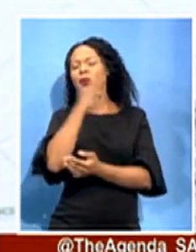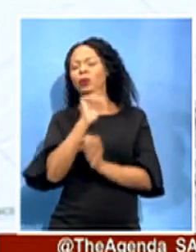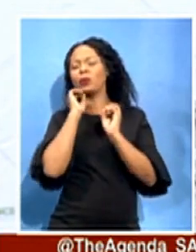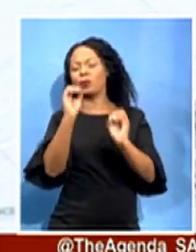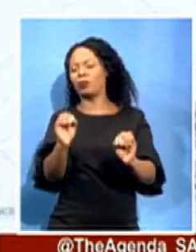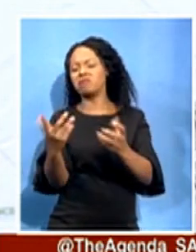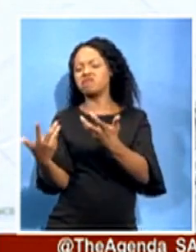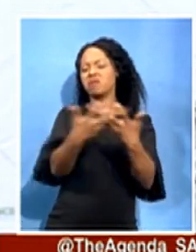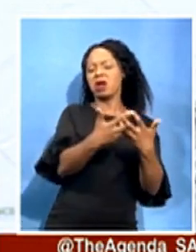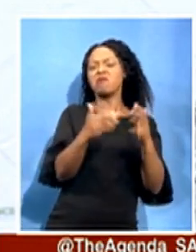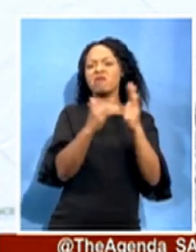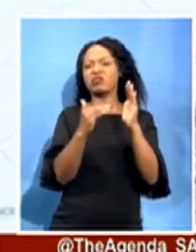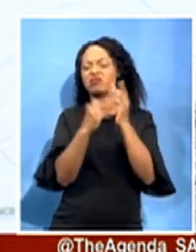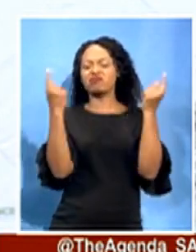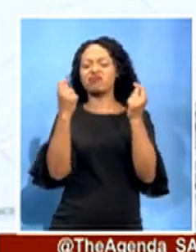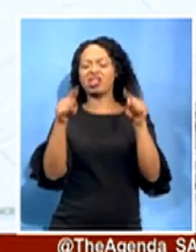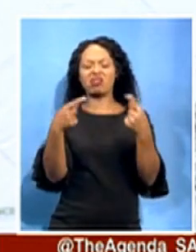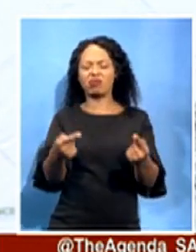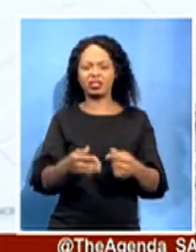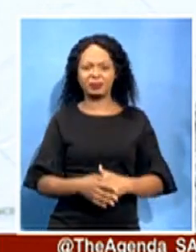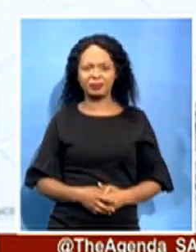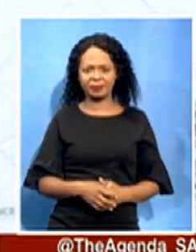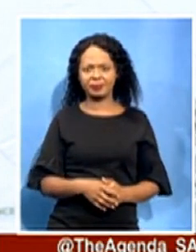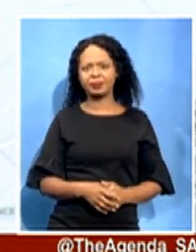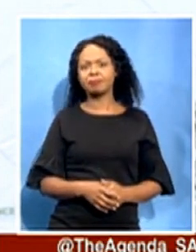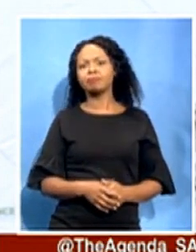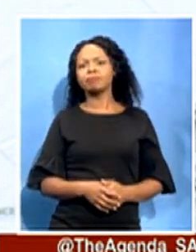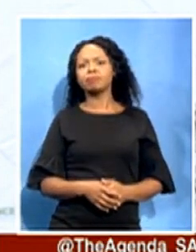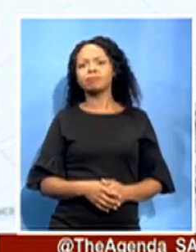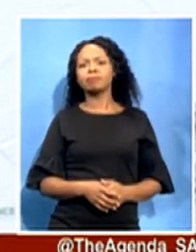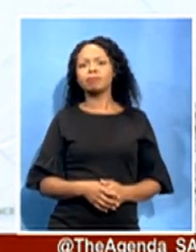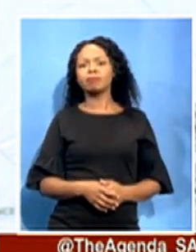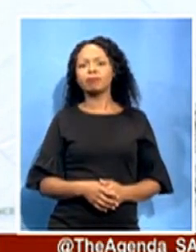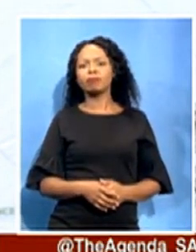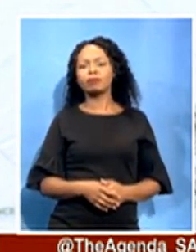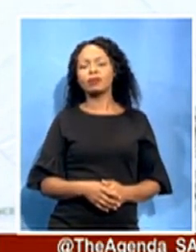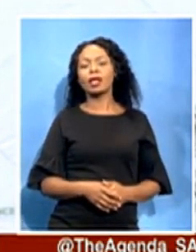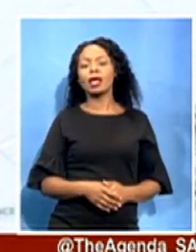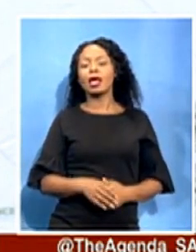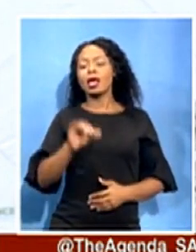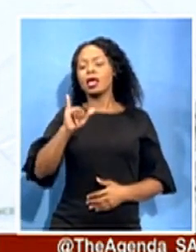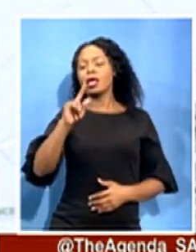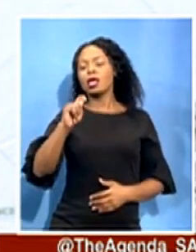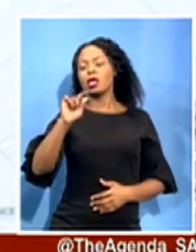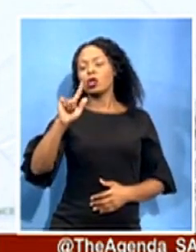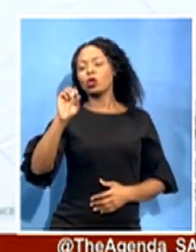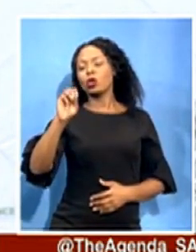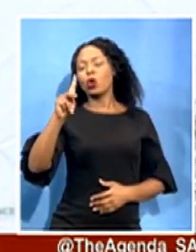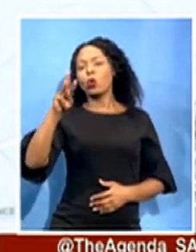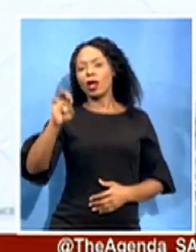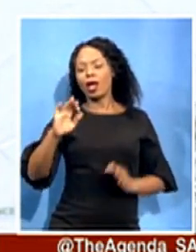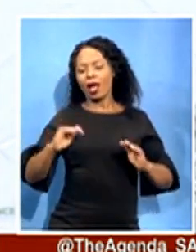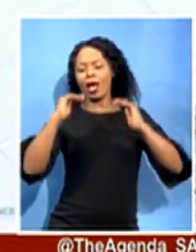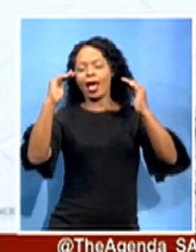It is also evident that Iklopo High School facility was available to the district